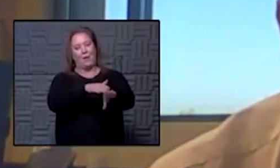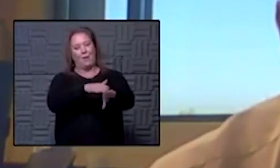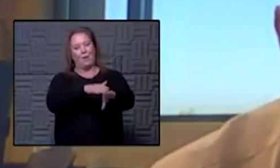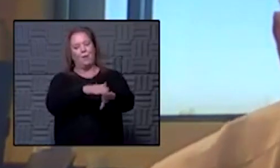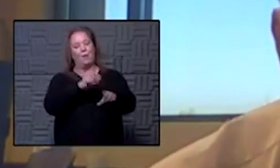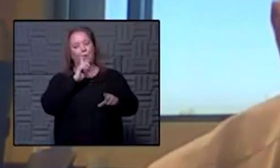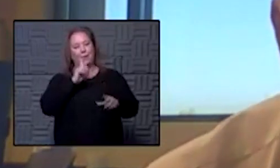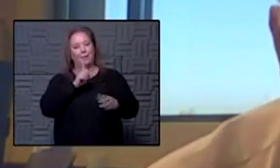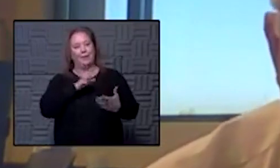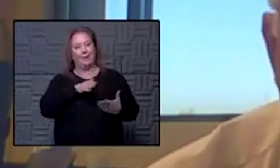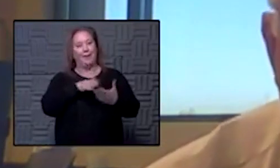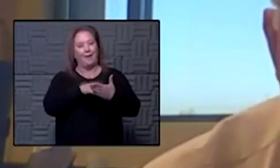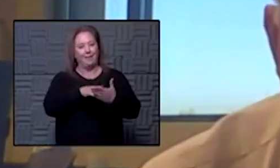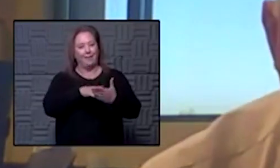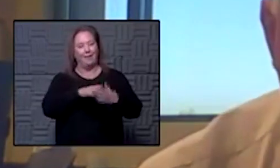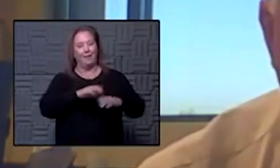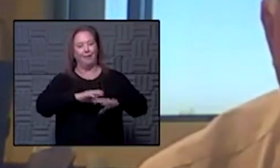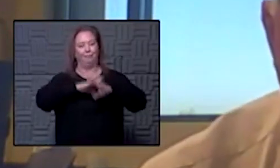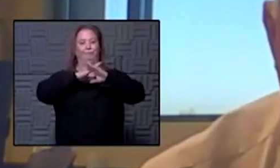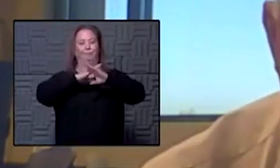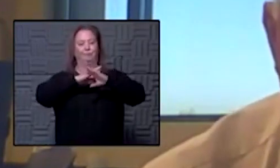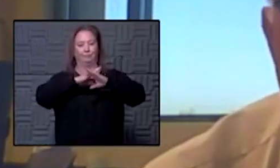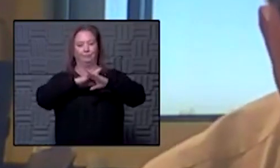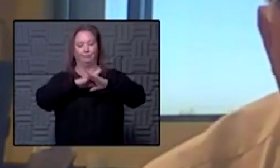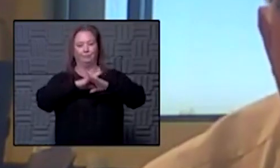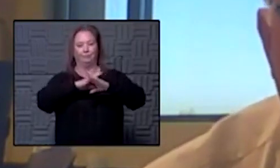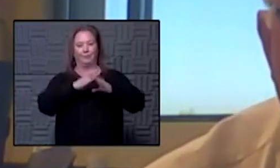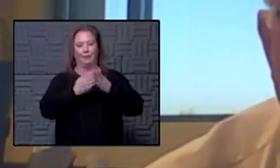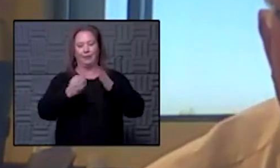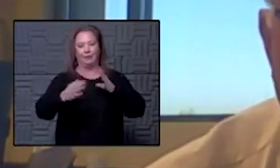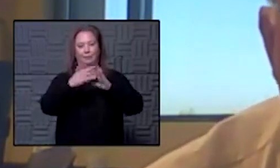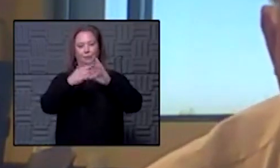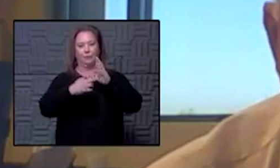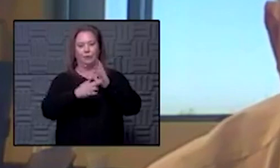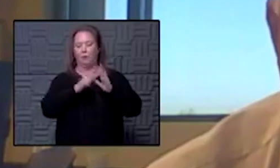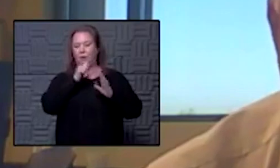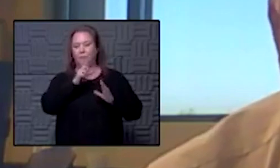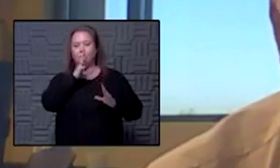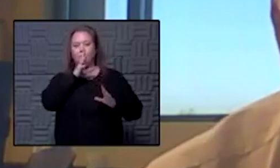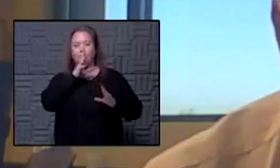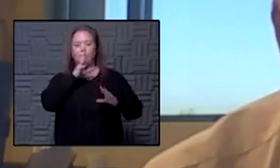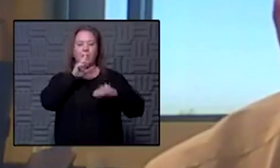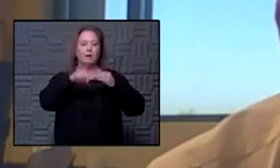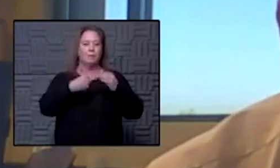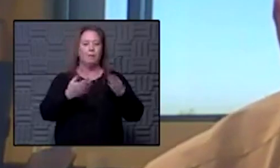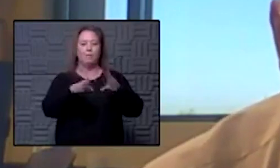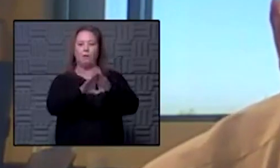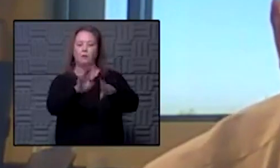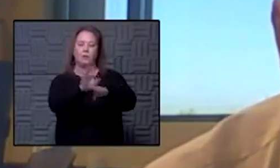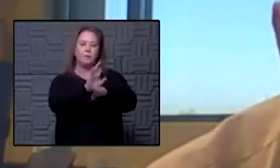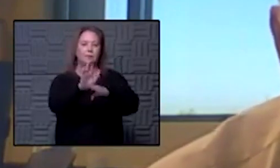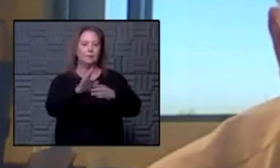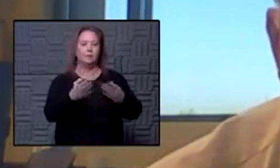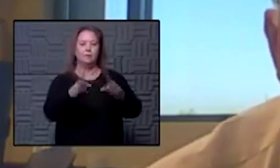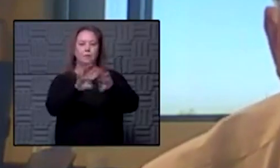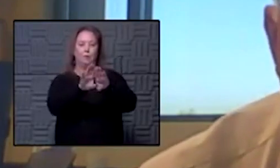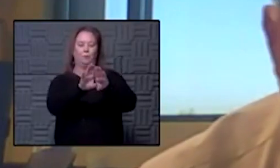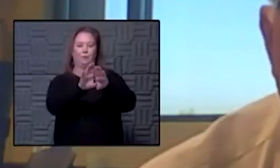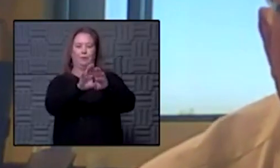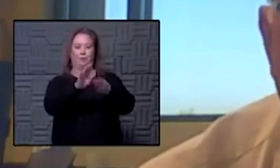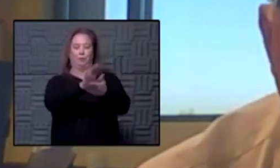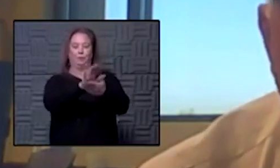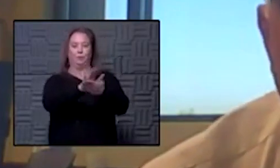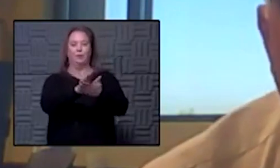measures that we know work and we're not necessarily talking about shutting schools down or closing businesses um I see that Dodge City